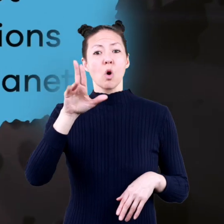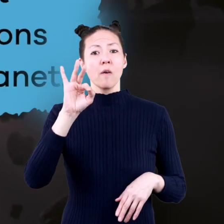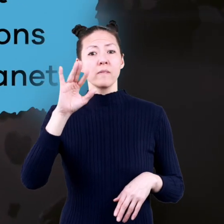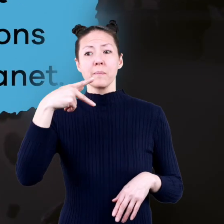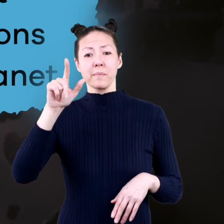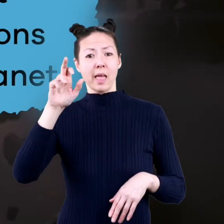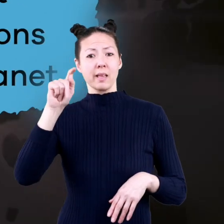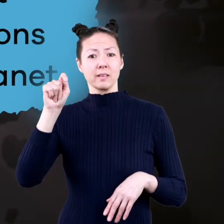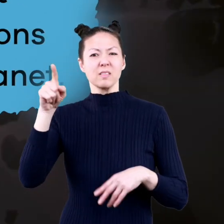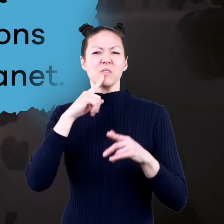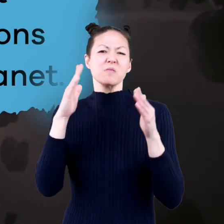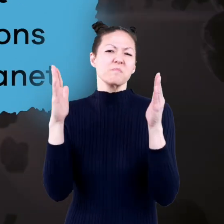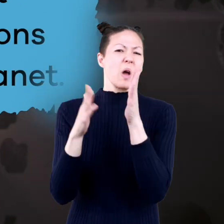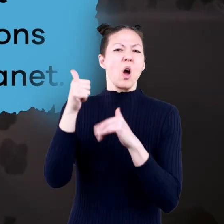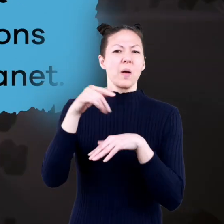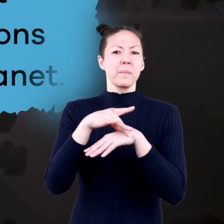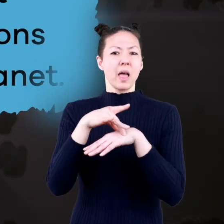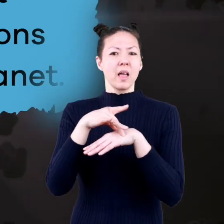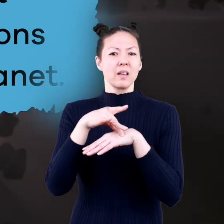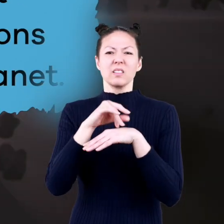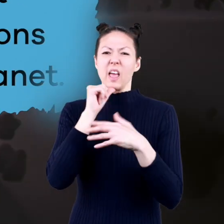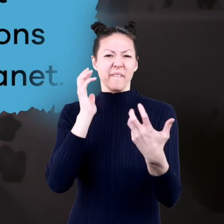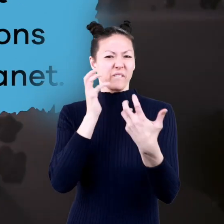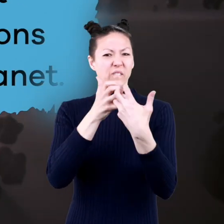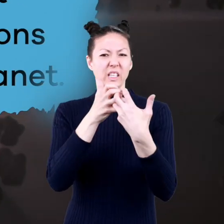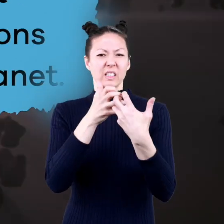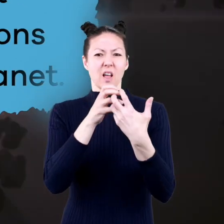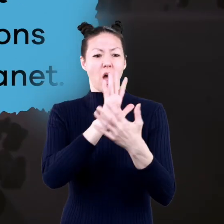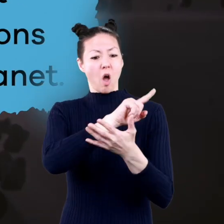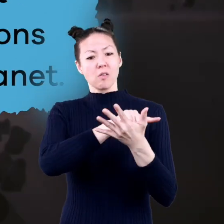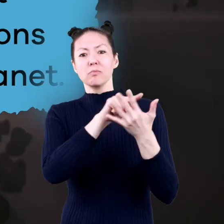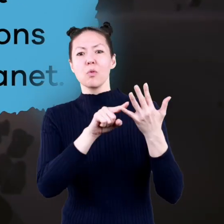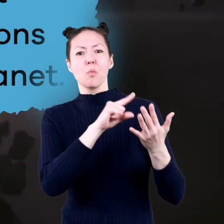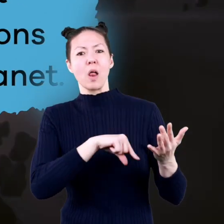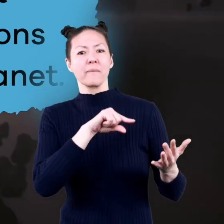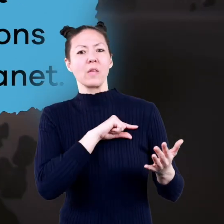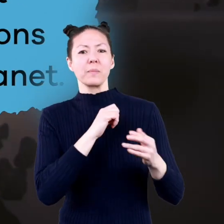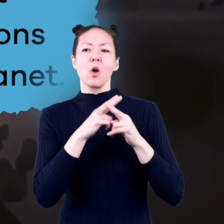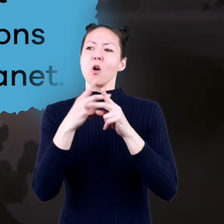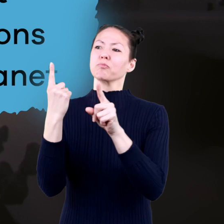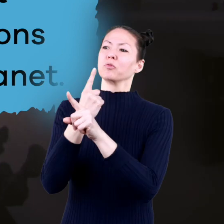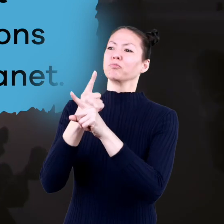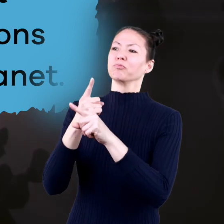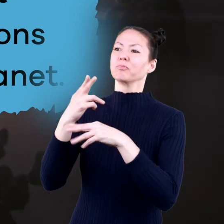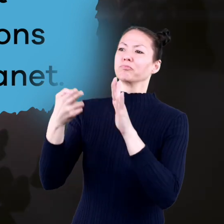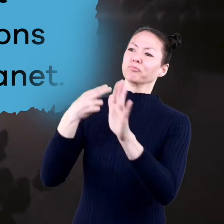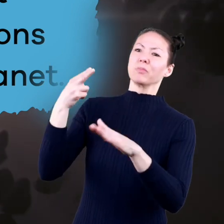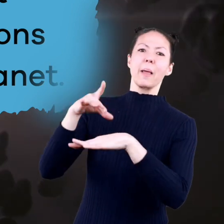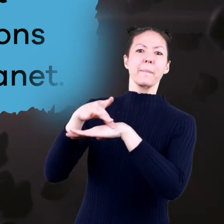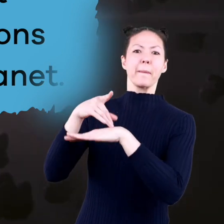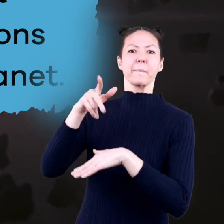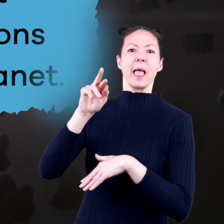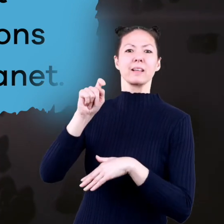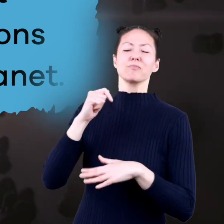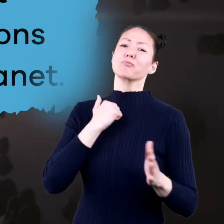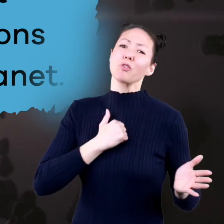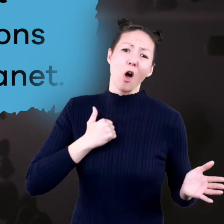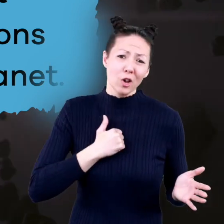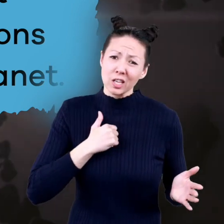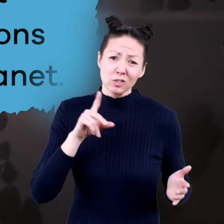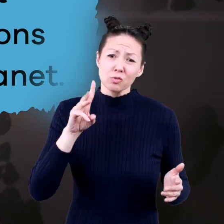A dwarf planet is a smaller planet that does not fit all the qualifications to be called a regular planet.